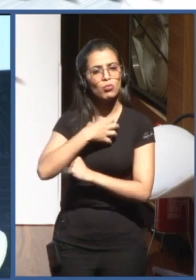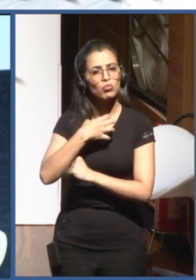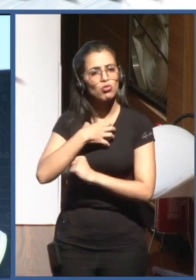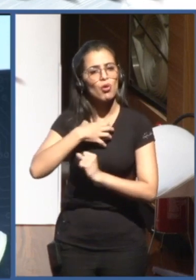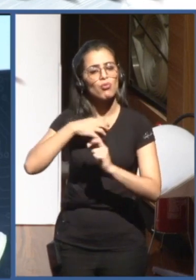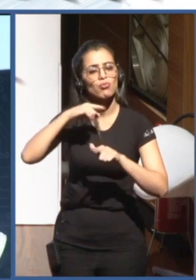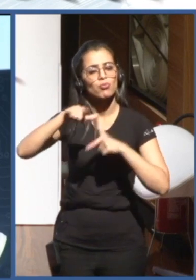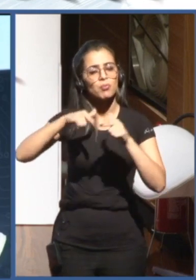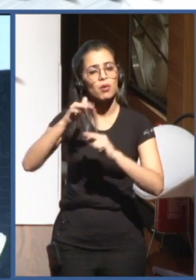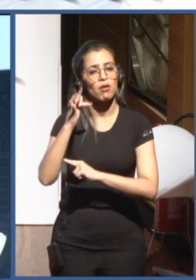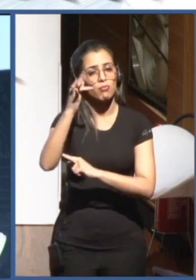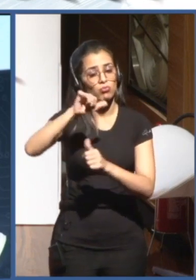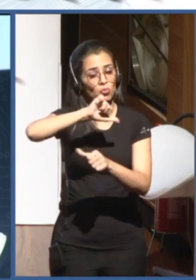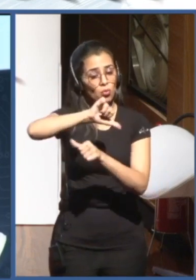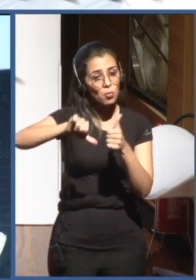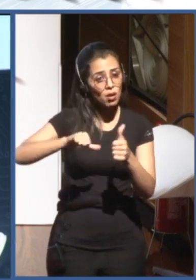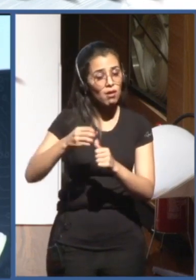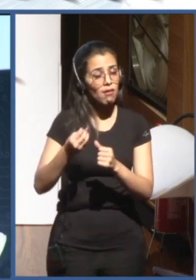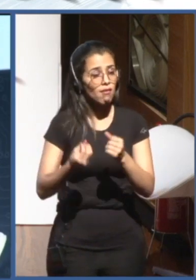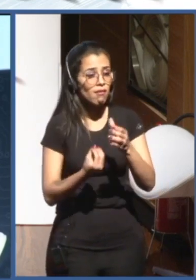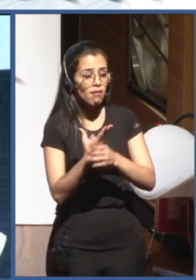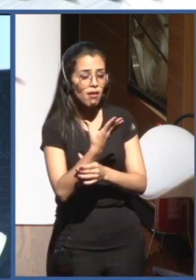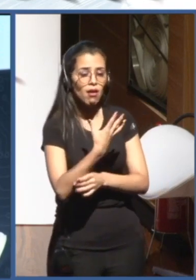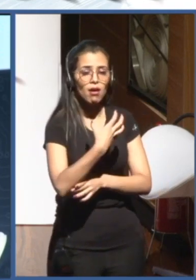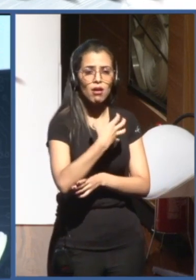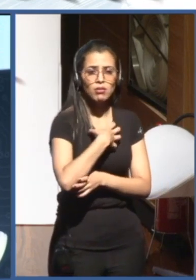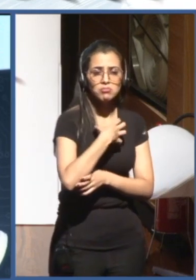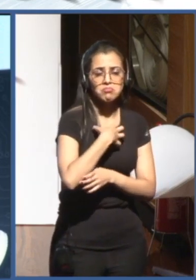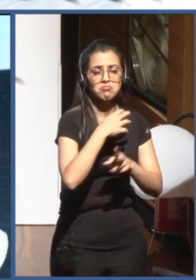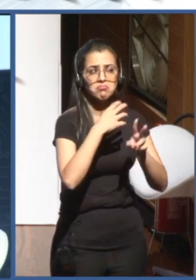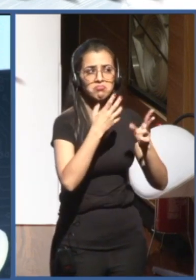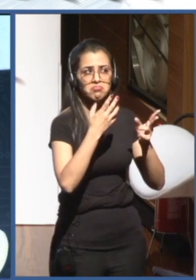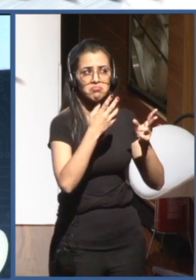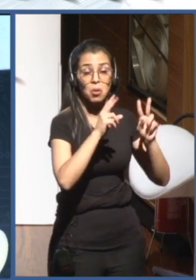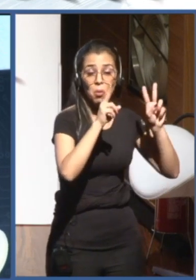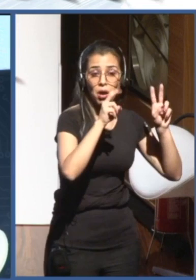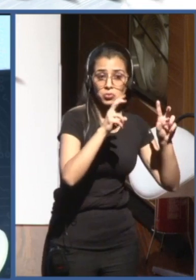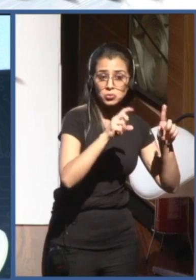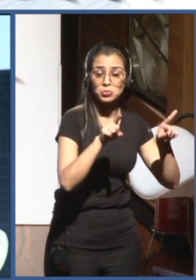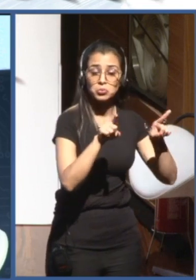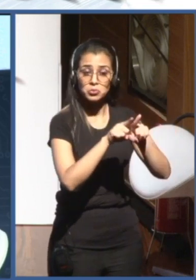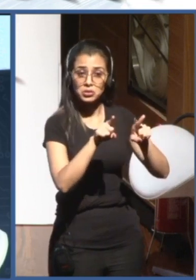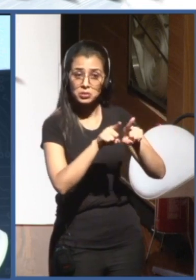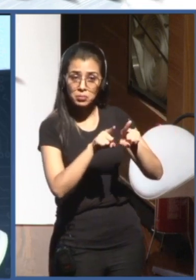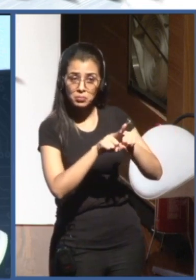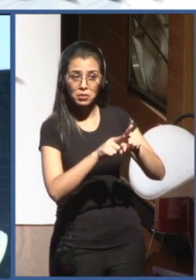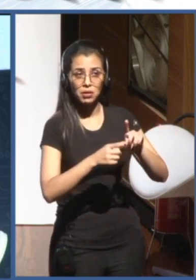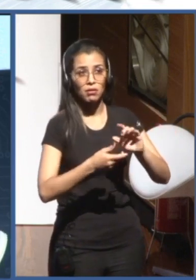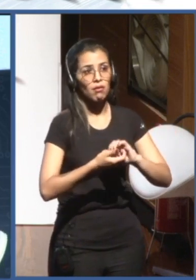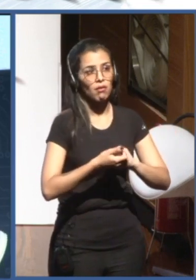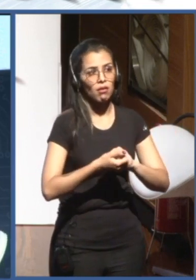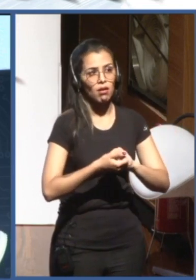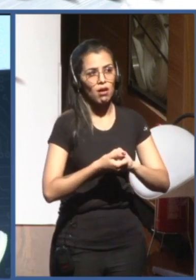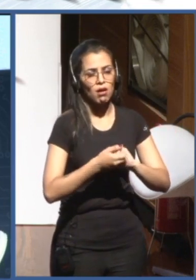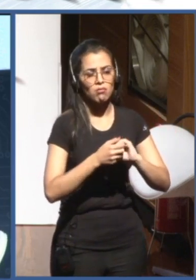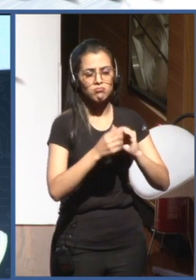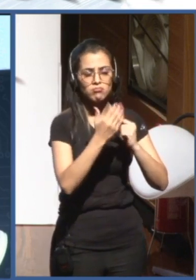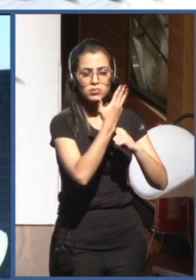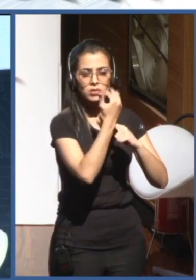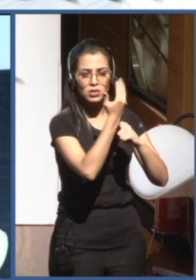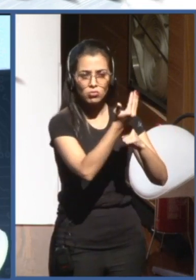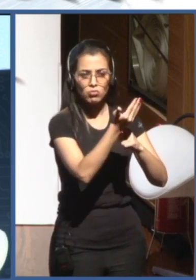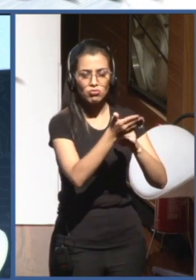inequity in the sense of not only access to all these technologies, but also training, to be able to participate